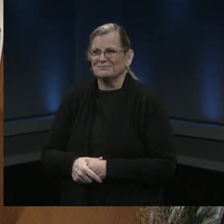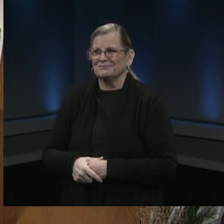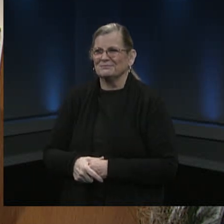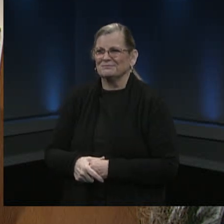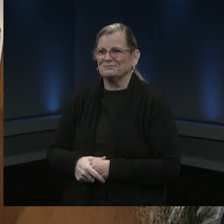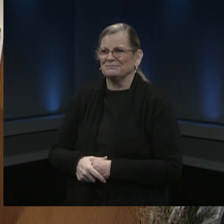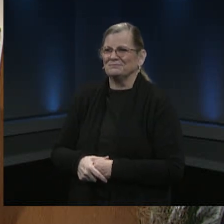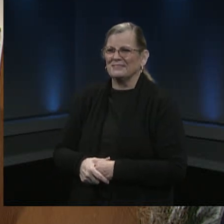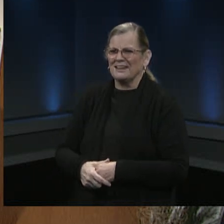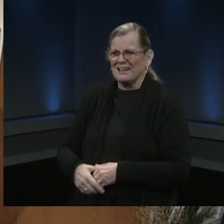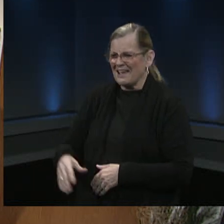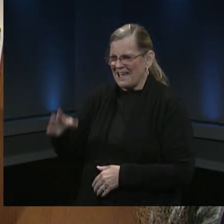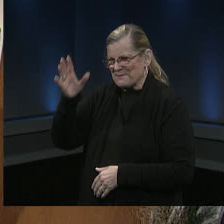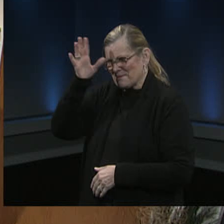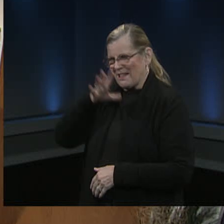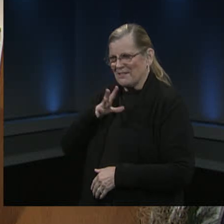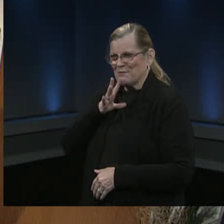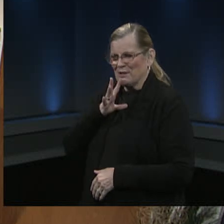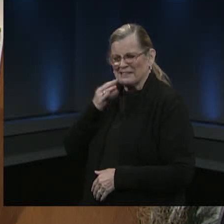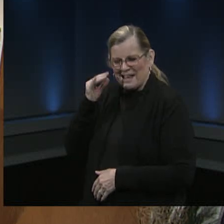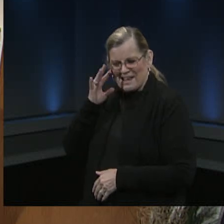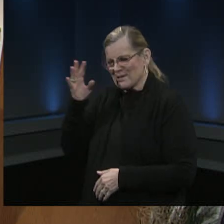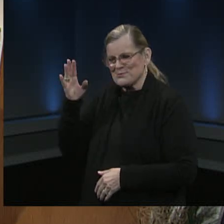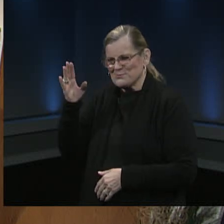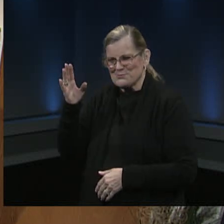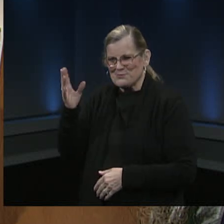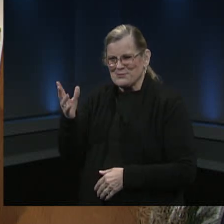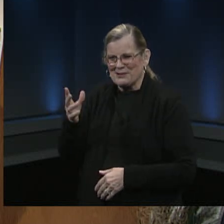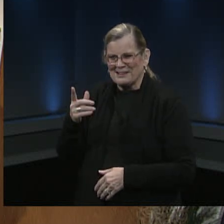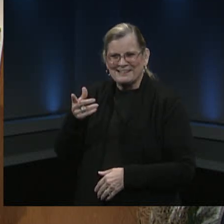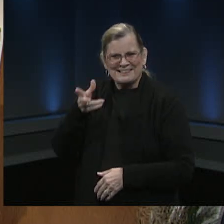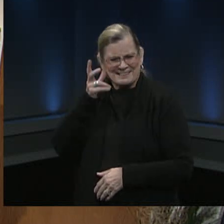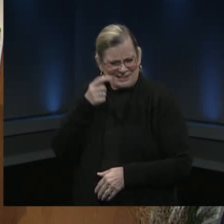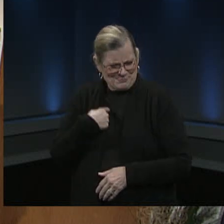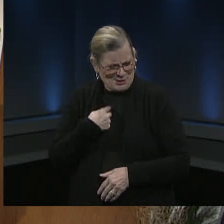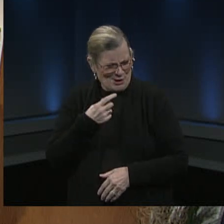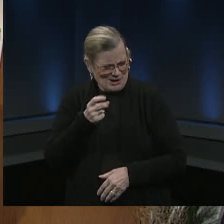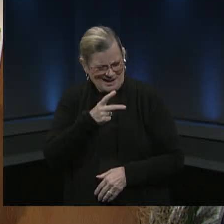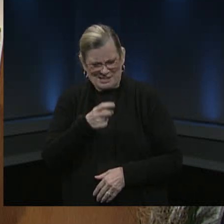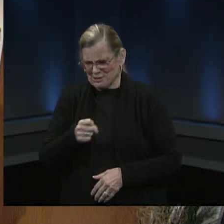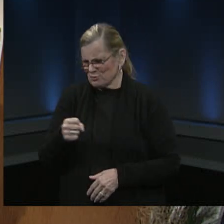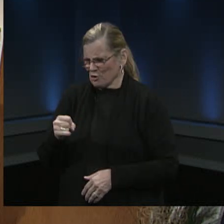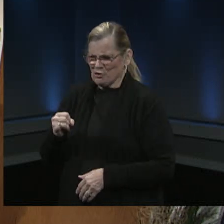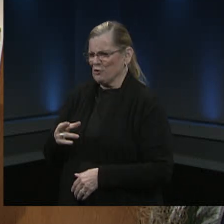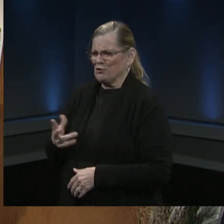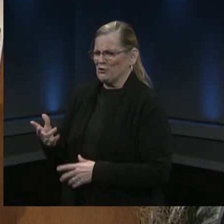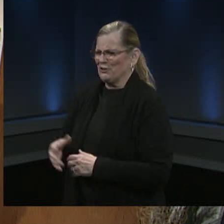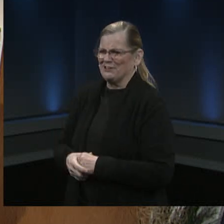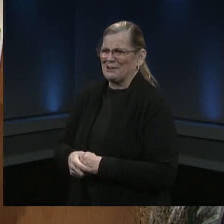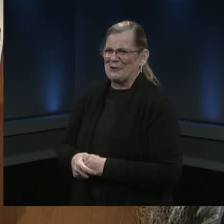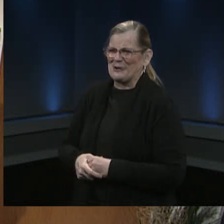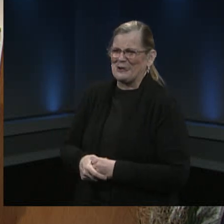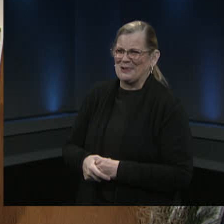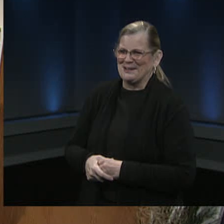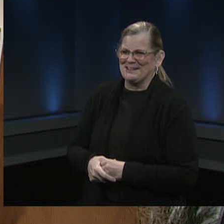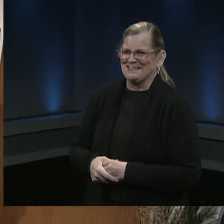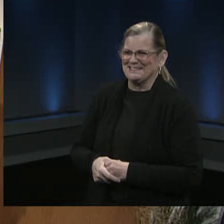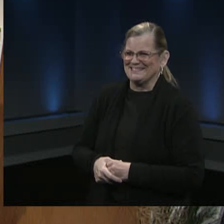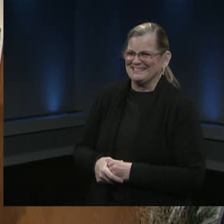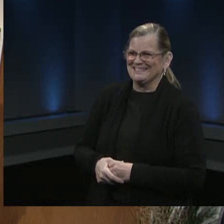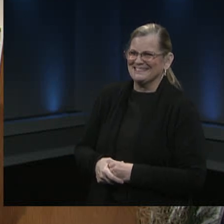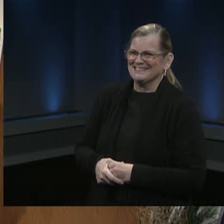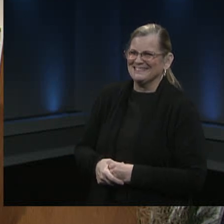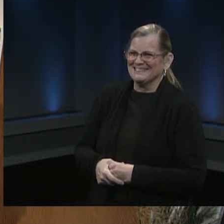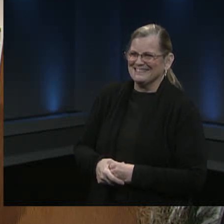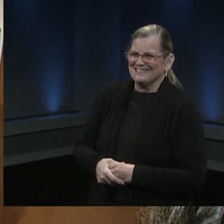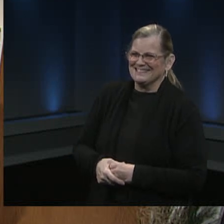all right hi hi dr raybrand uh can you guys hear me yes sir welcome all right thank you very much um so i know this was uh